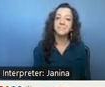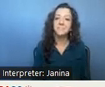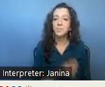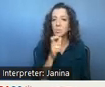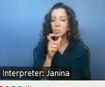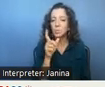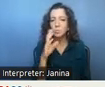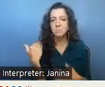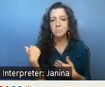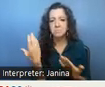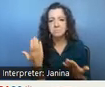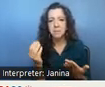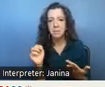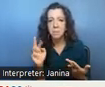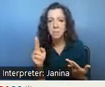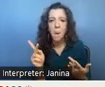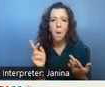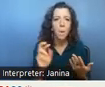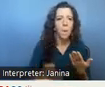something uh maybe mark or